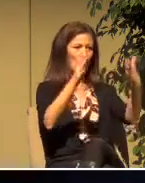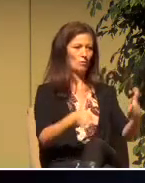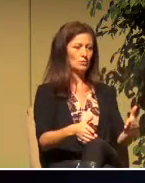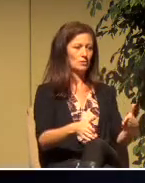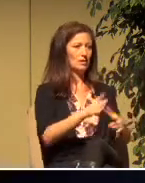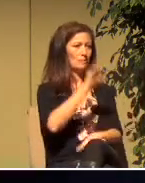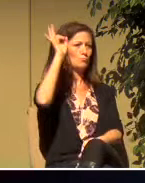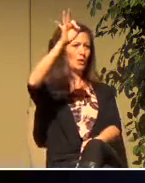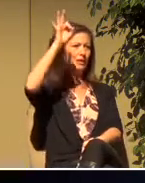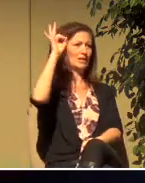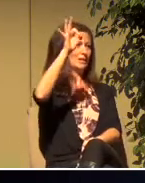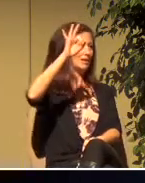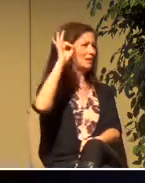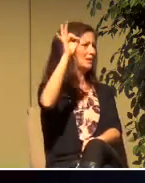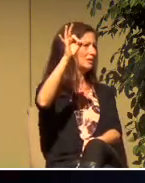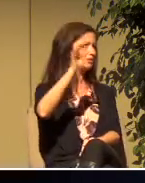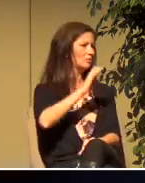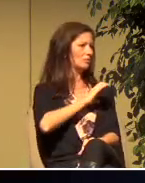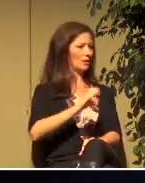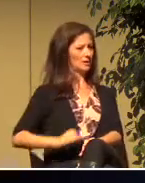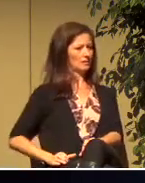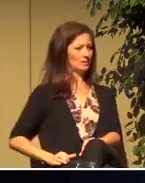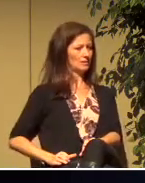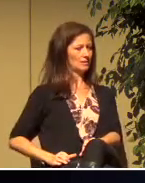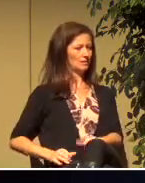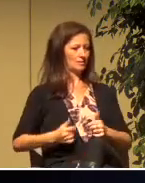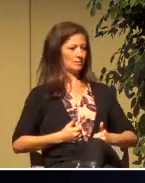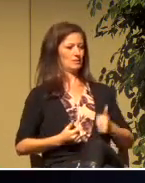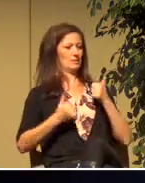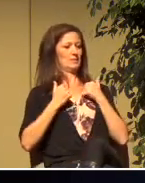Christ, the living God.